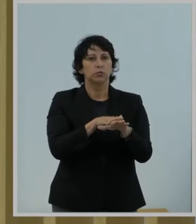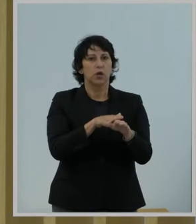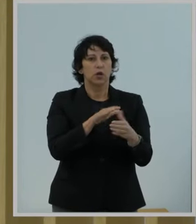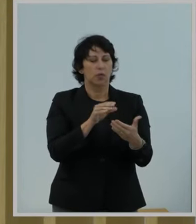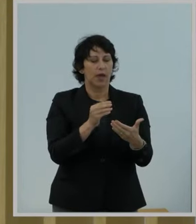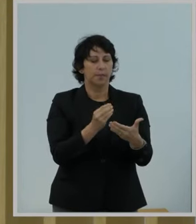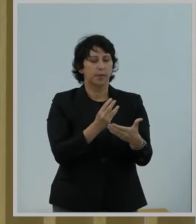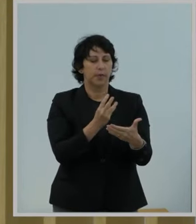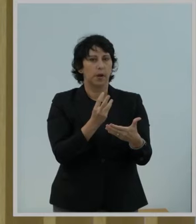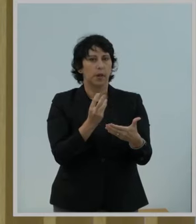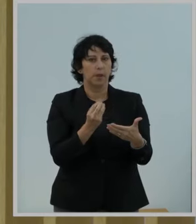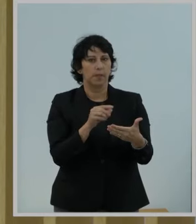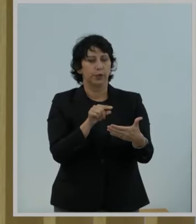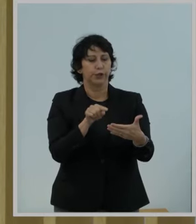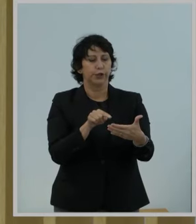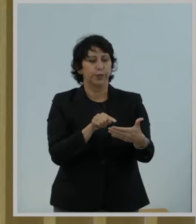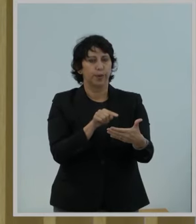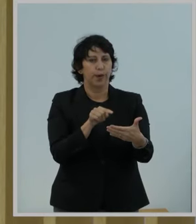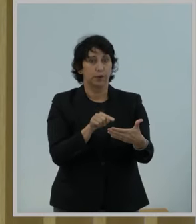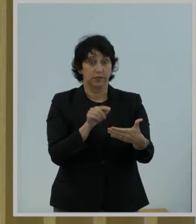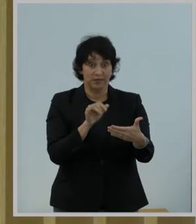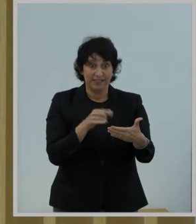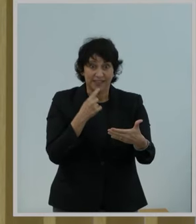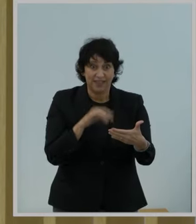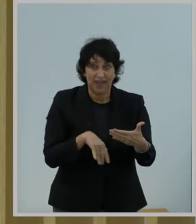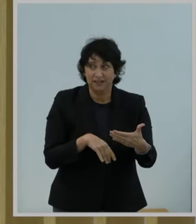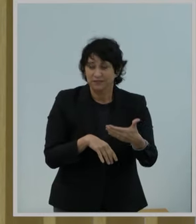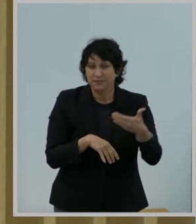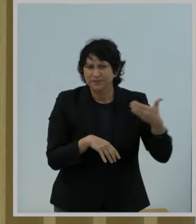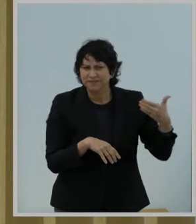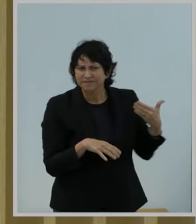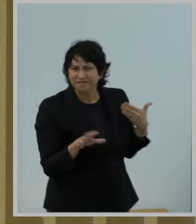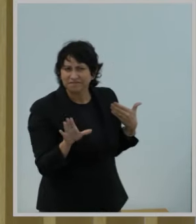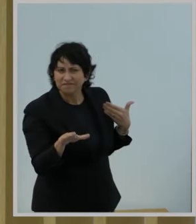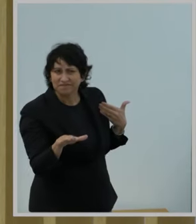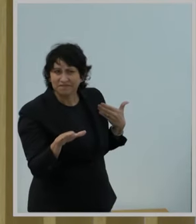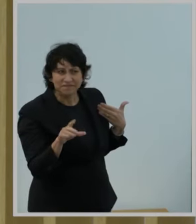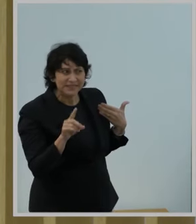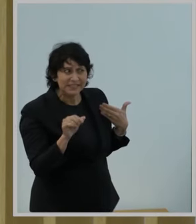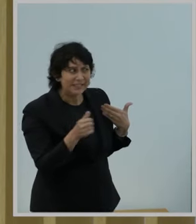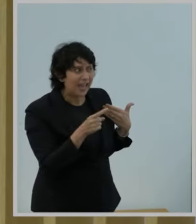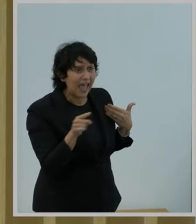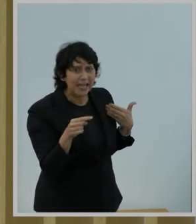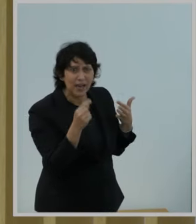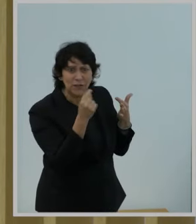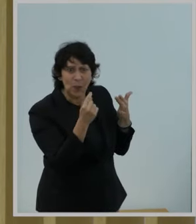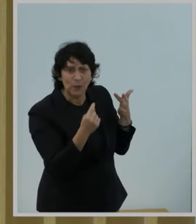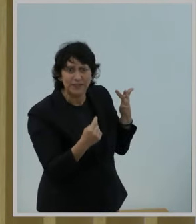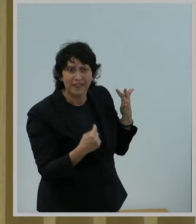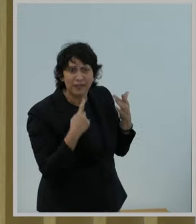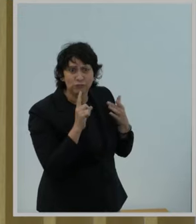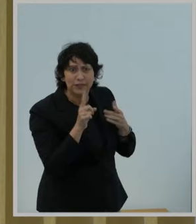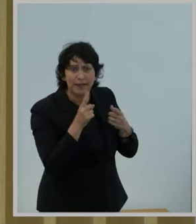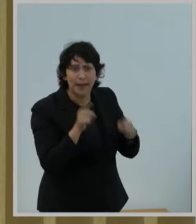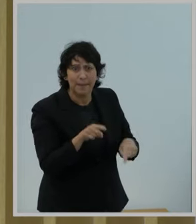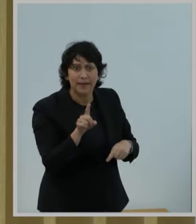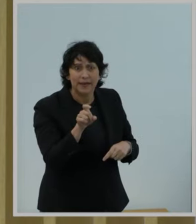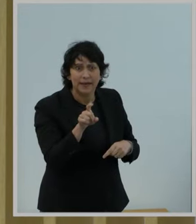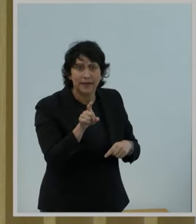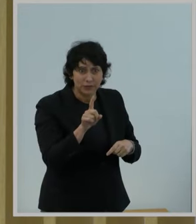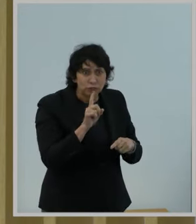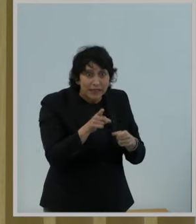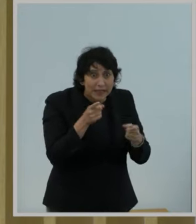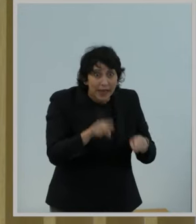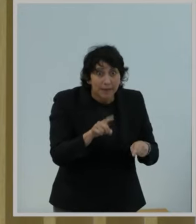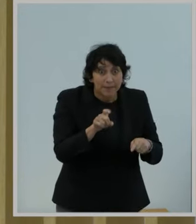Now, let's step back. Did any one of those predictions come to pass? Of course